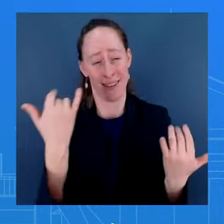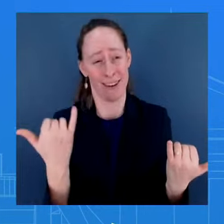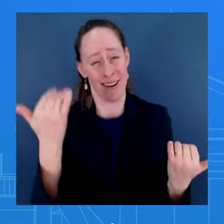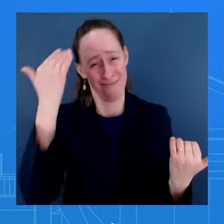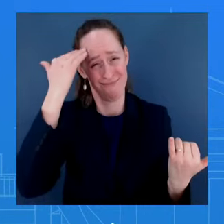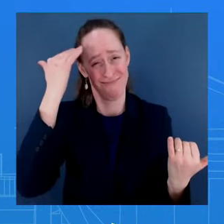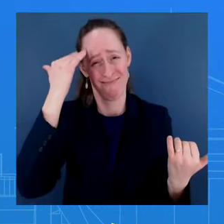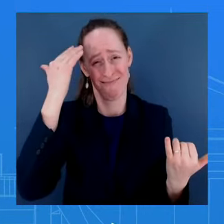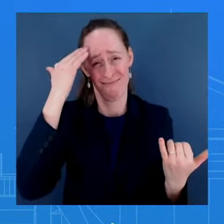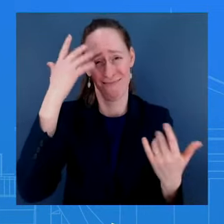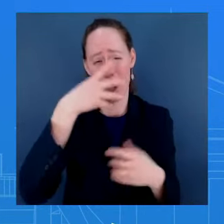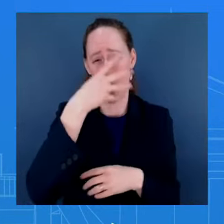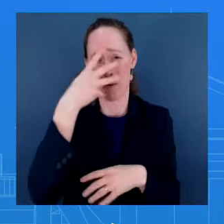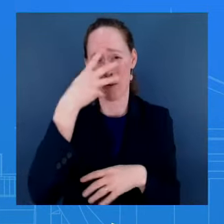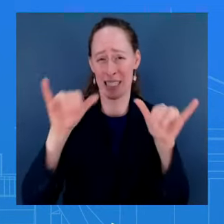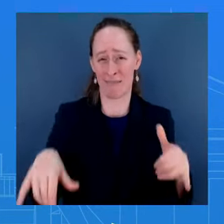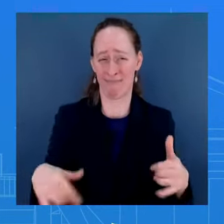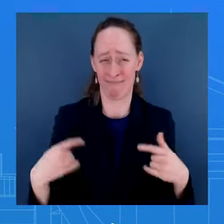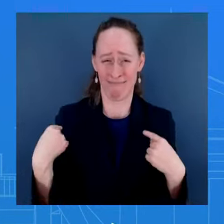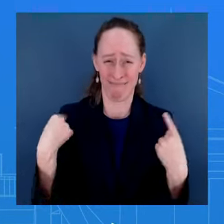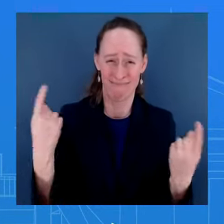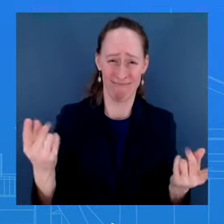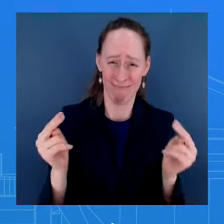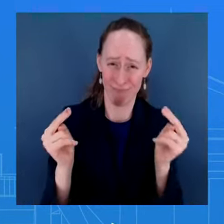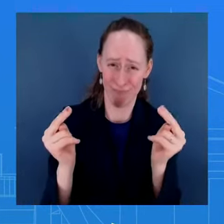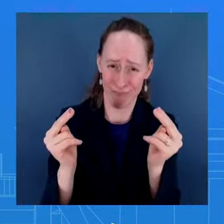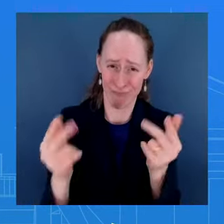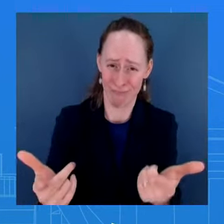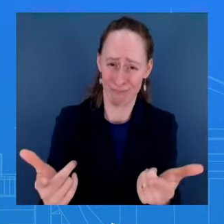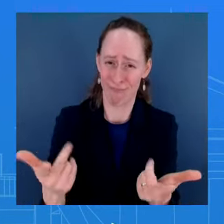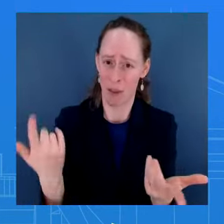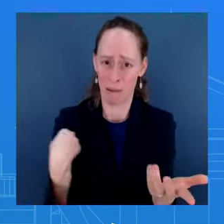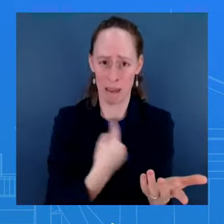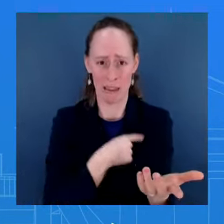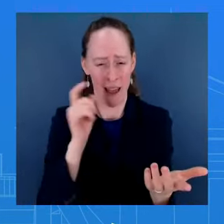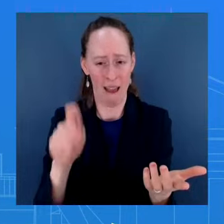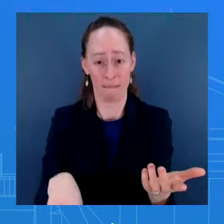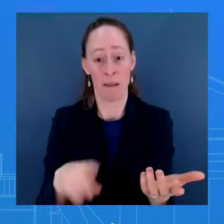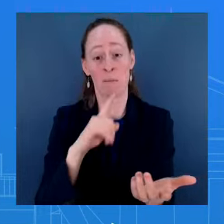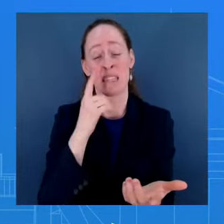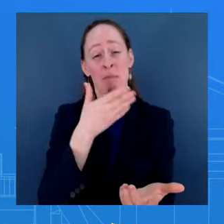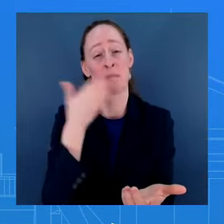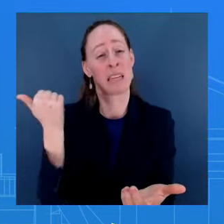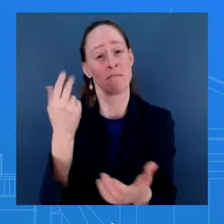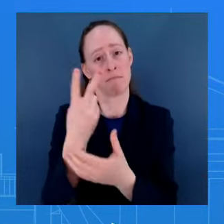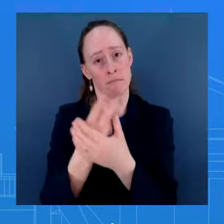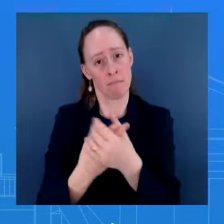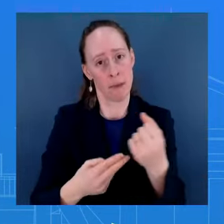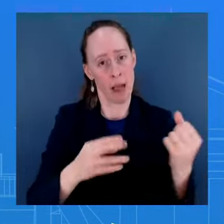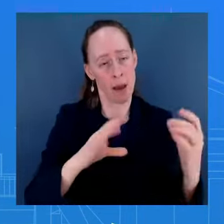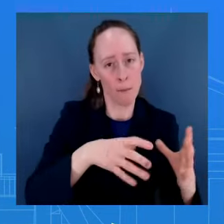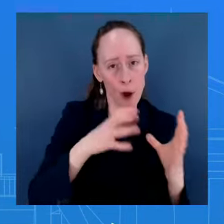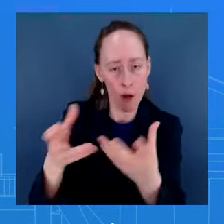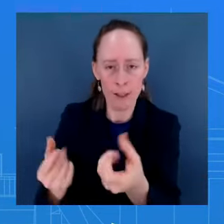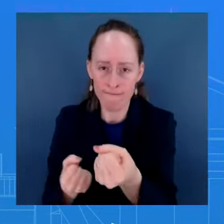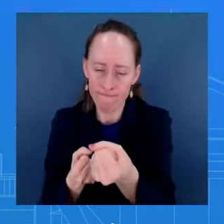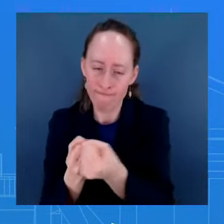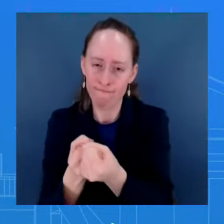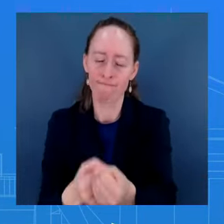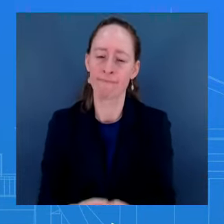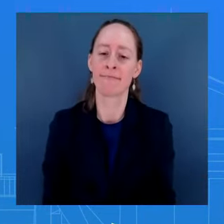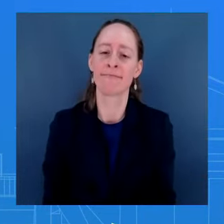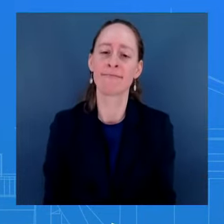to get this bipartisan proposal moved forward. Go ahead, Nadia. Thank you, Karine. Since you don't have a comment on the Washington Post story,